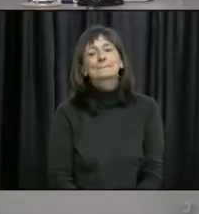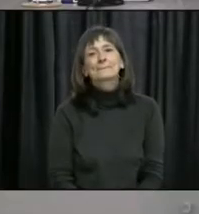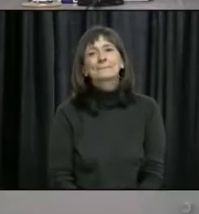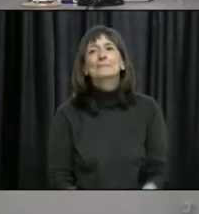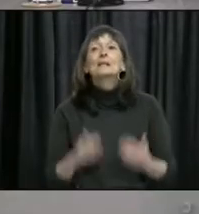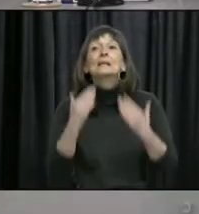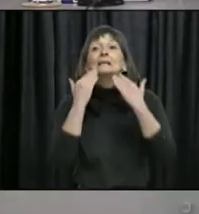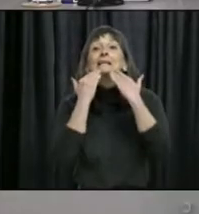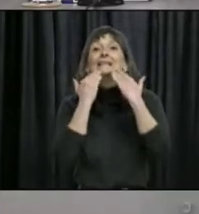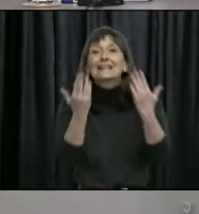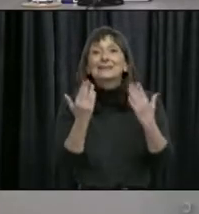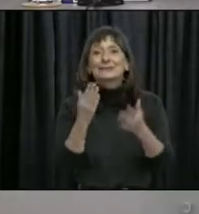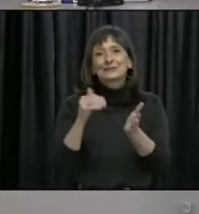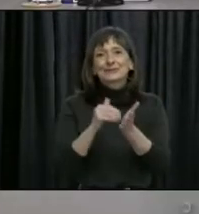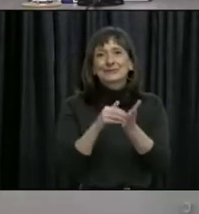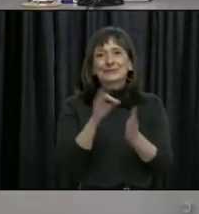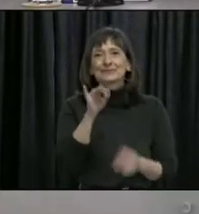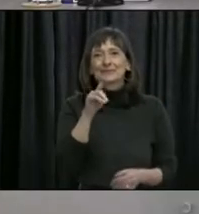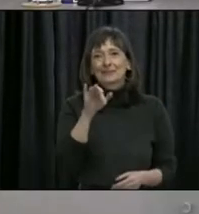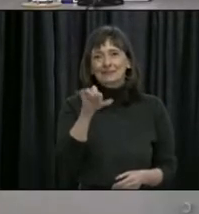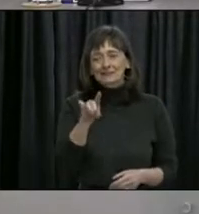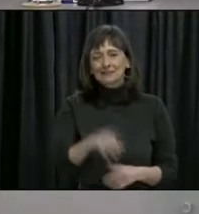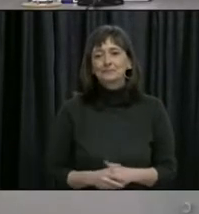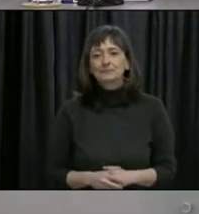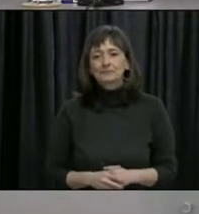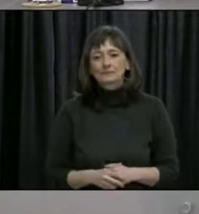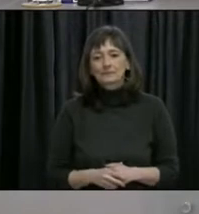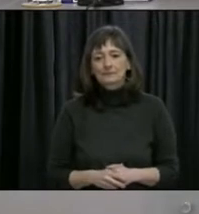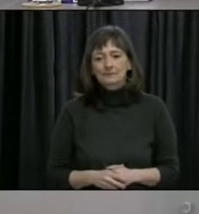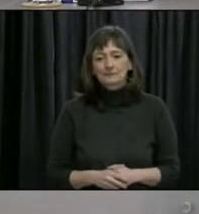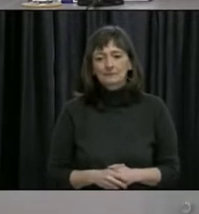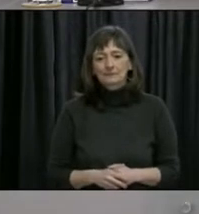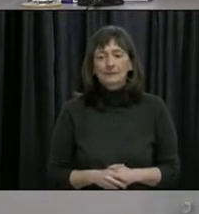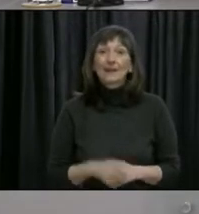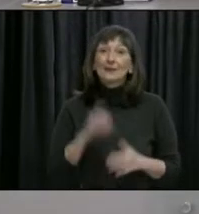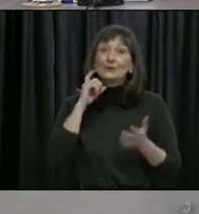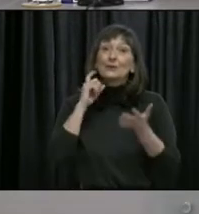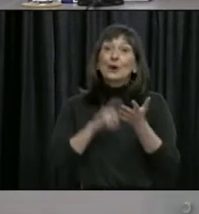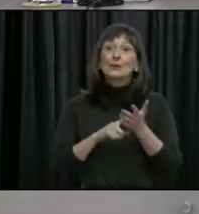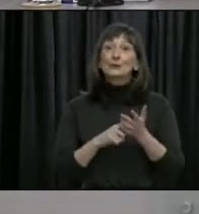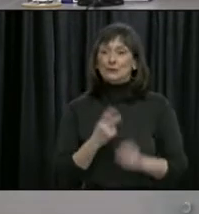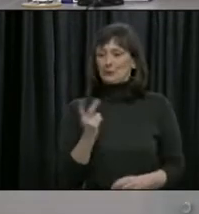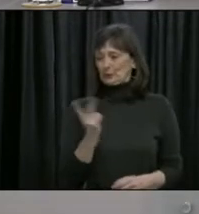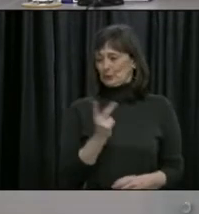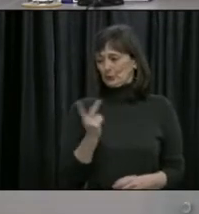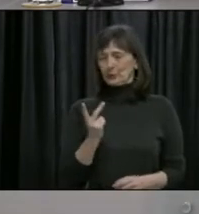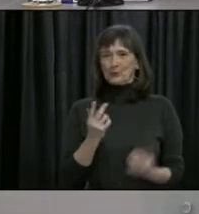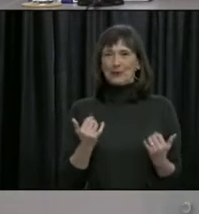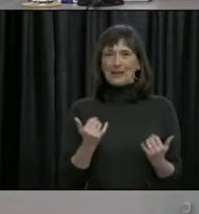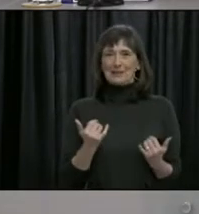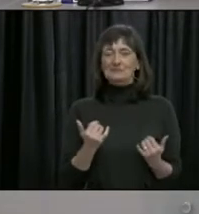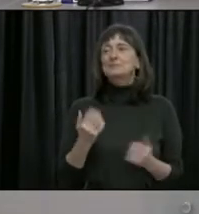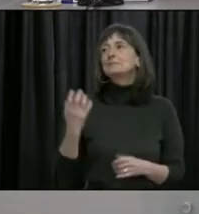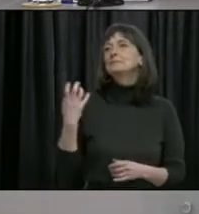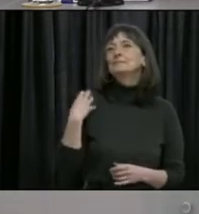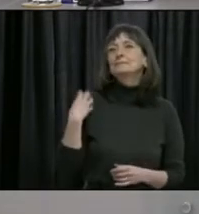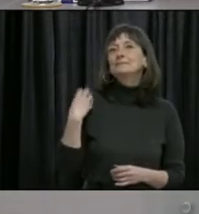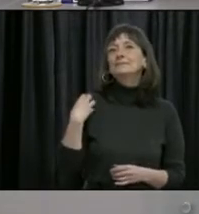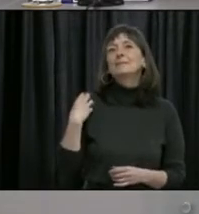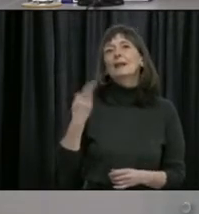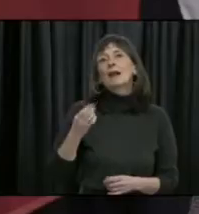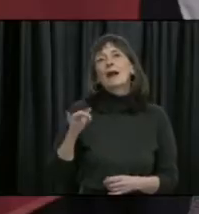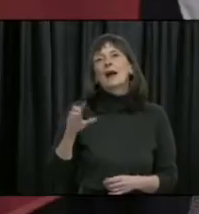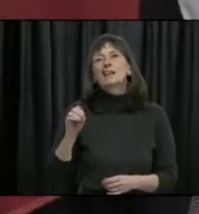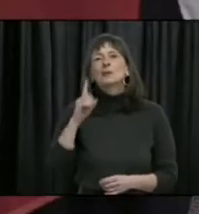Thank you, Dr. Fitzgerald. You've noticed, I guess there's just two of us at the table today, that Minister Hagee will be joining us